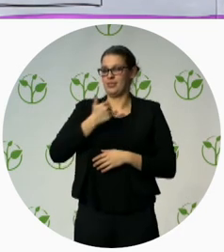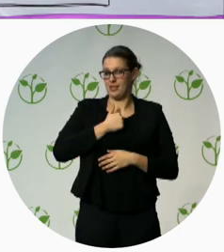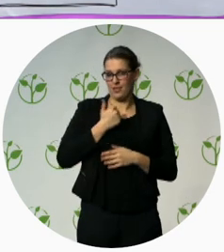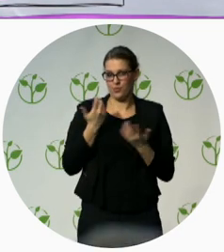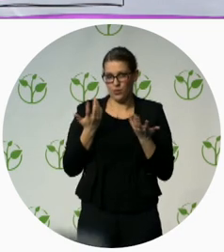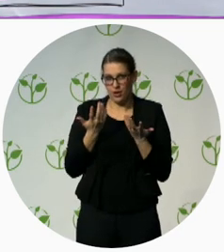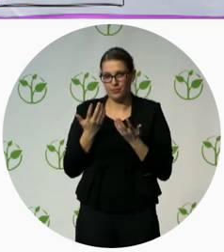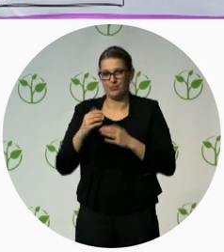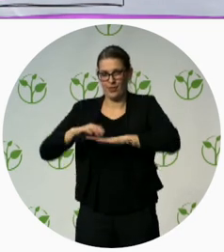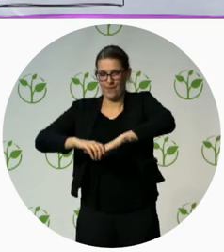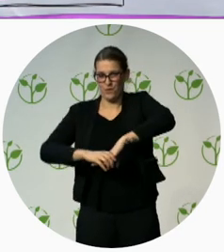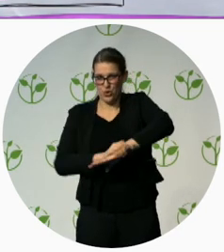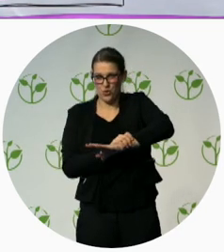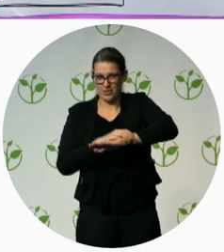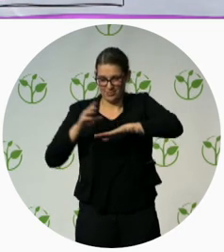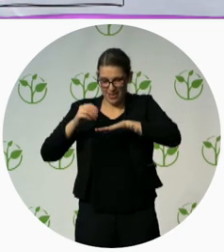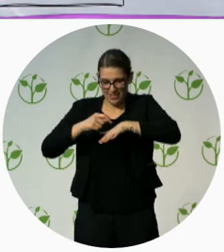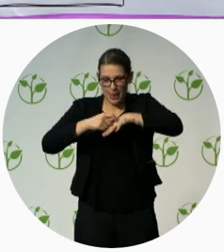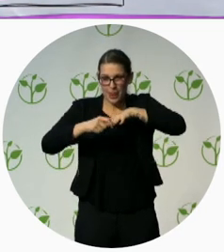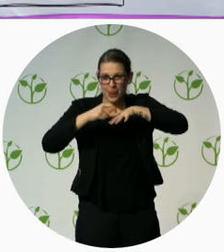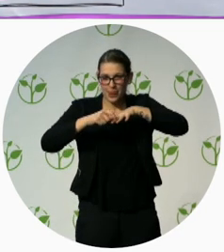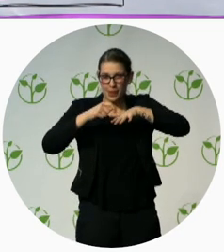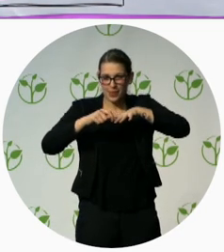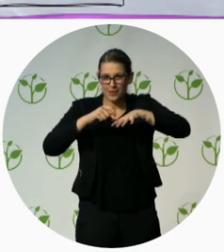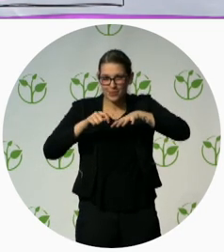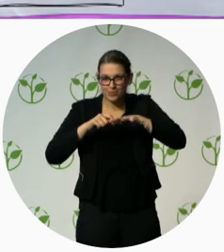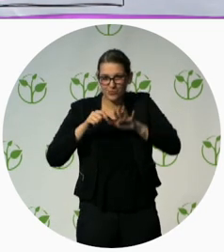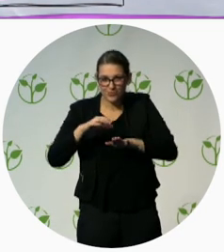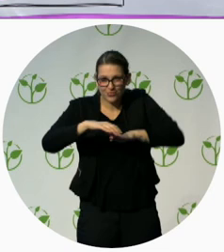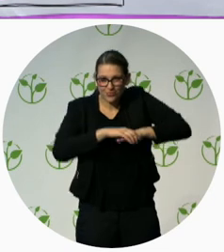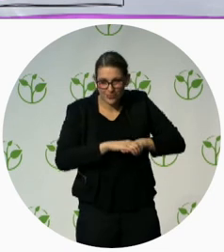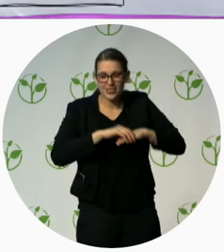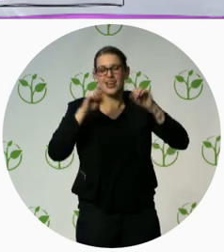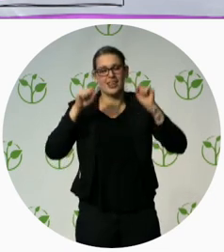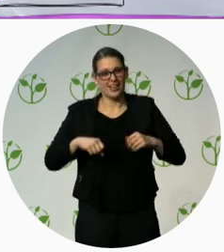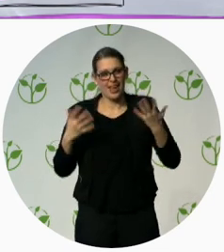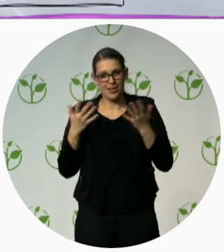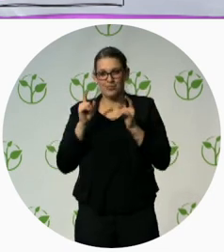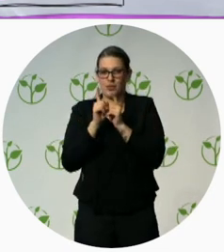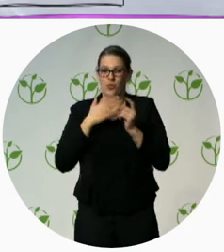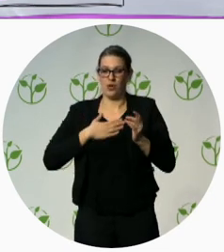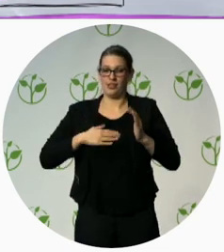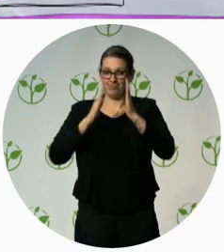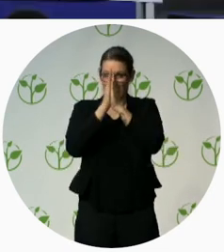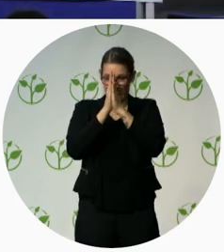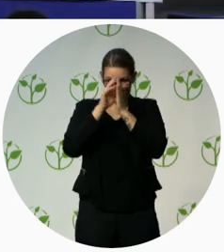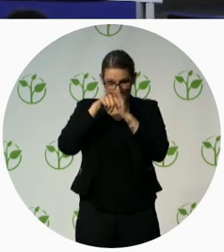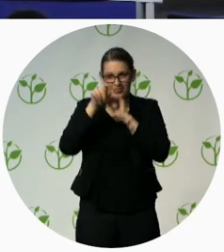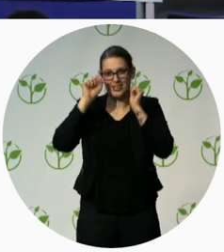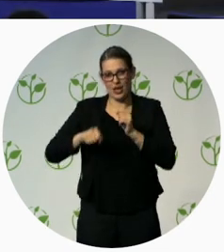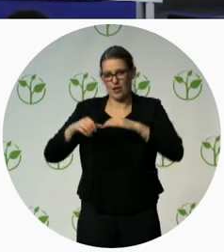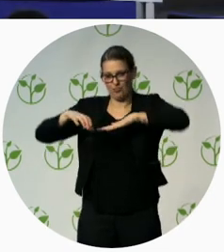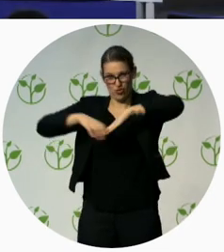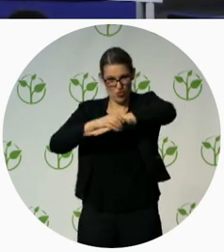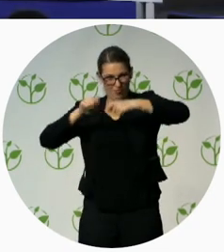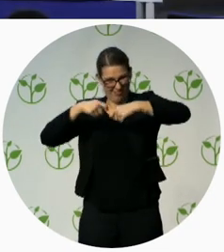be shown even when you go without your shoes into the temple because that is, I assume, socially acceptable more